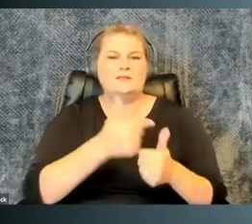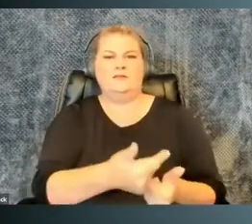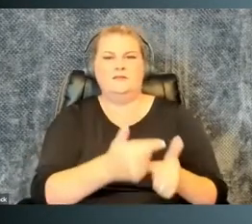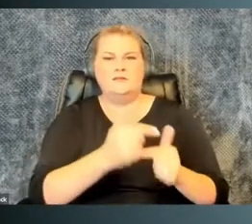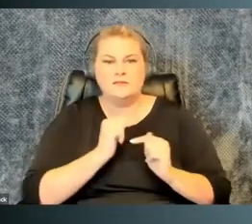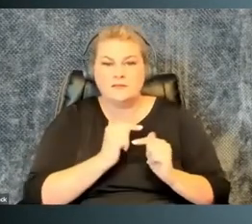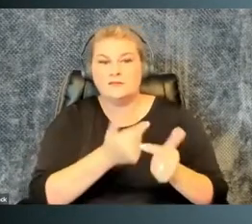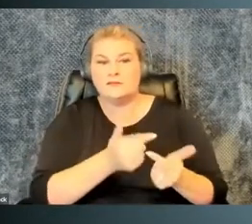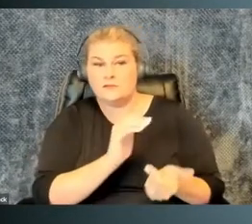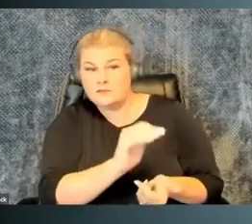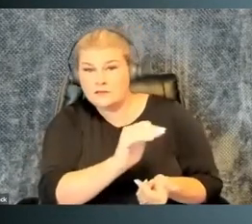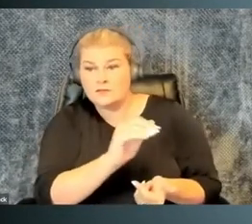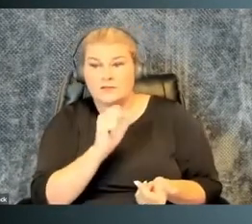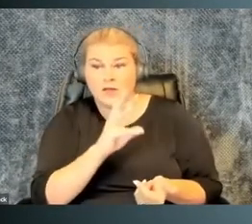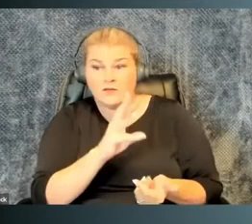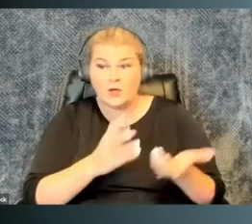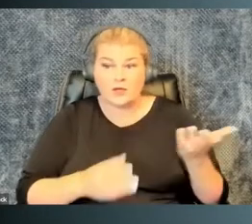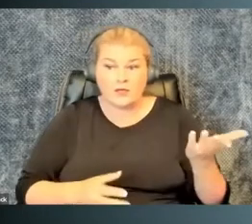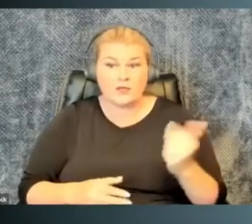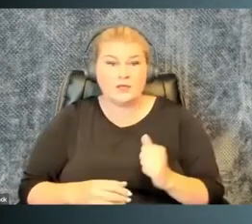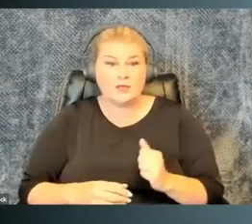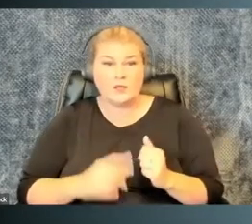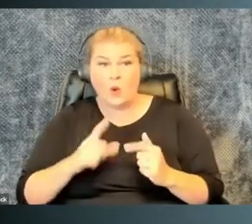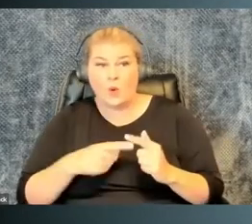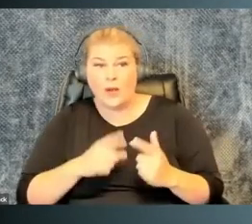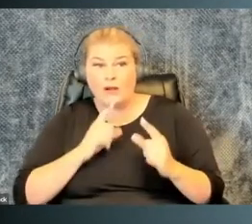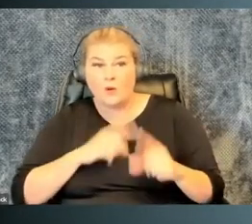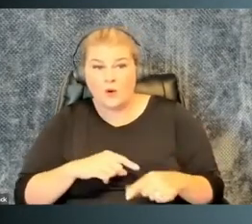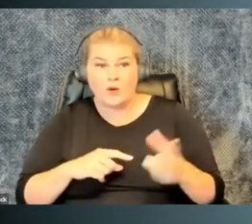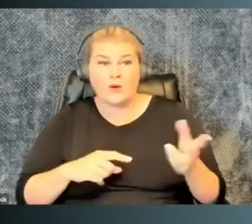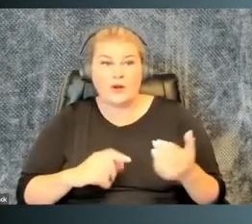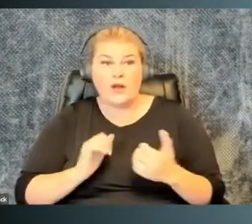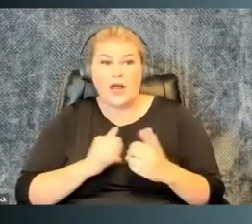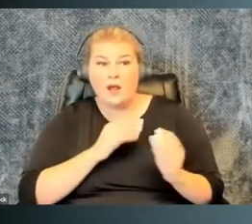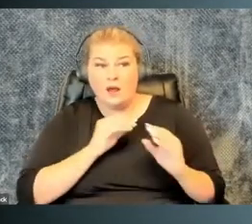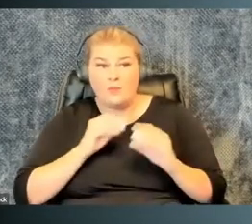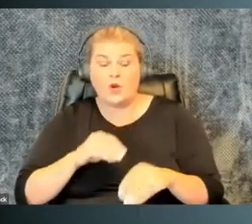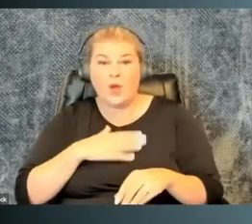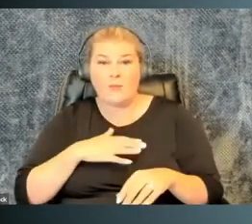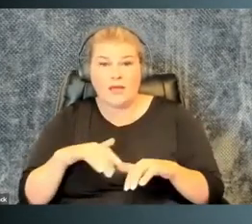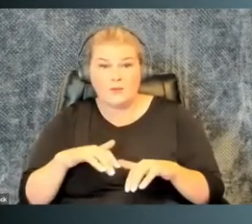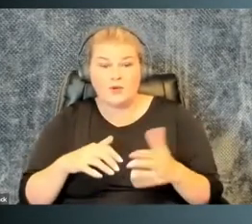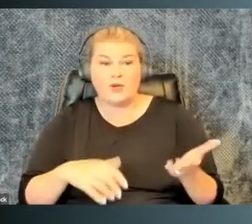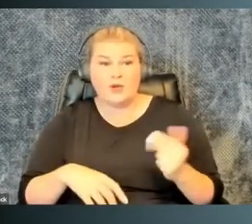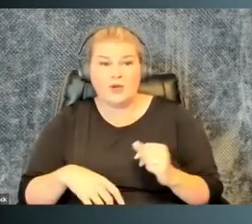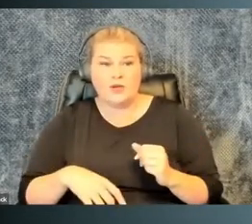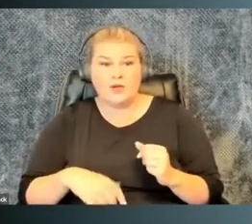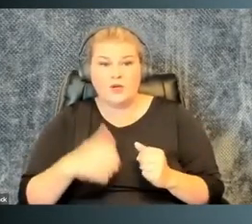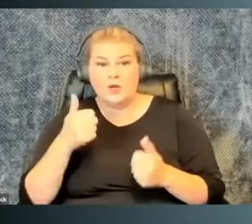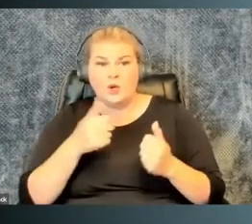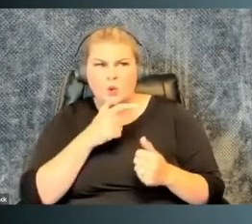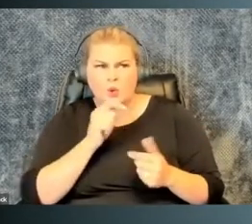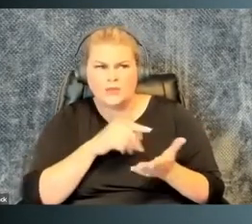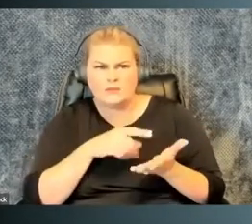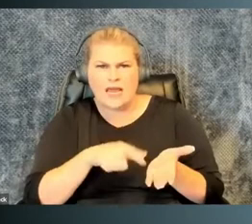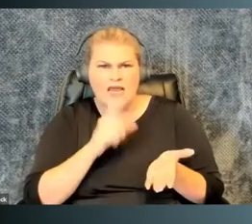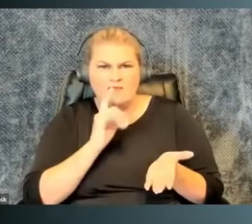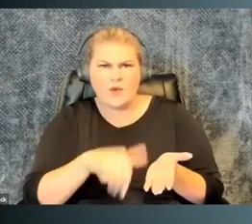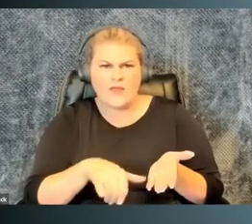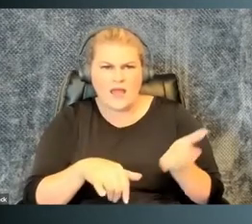of months of back and forth, where she had to repeatedly inquire about the software, when it would be ordered, how to get it on her computer,